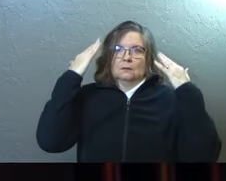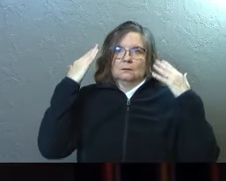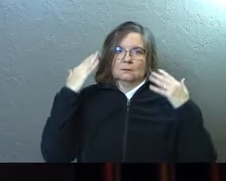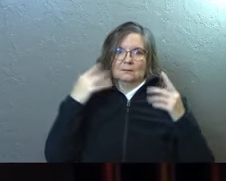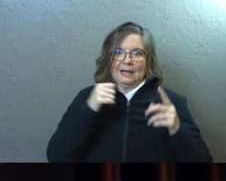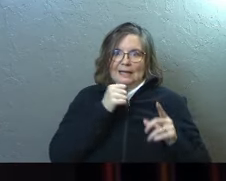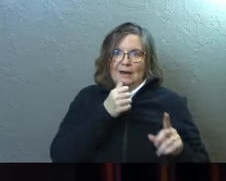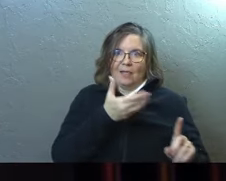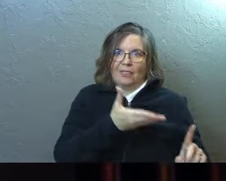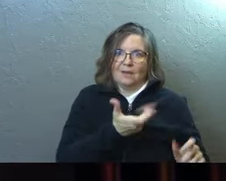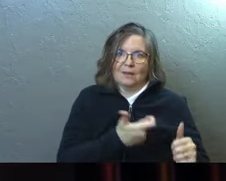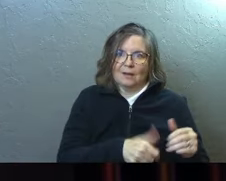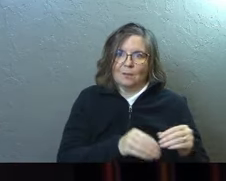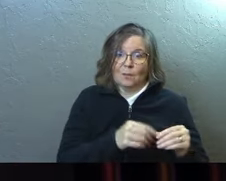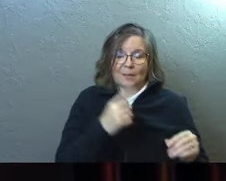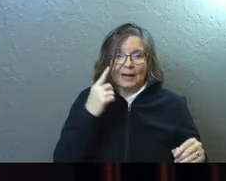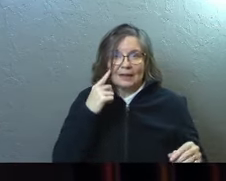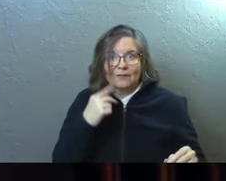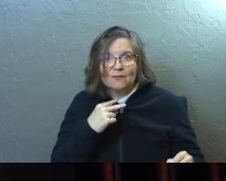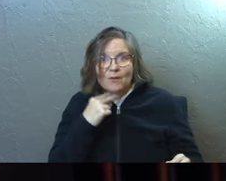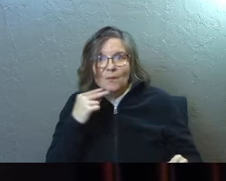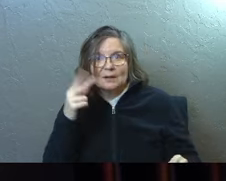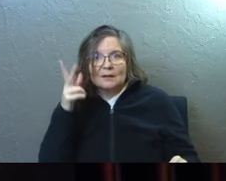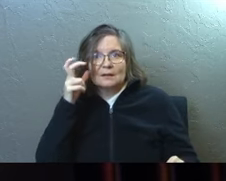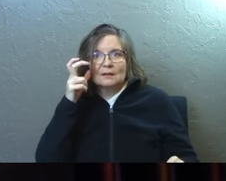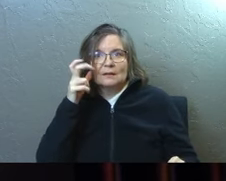And he's not there. And I can hear his voice.